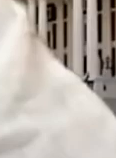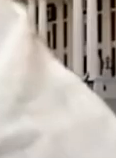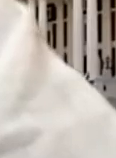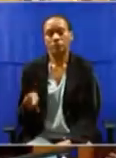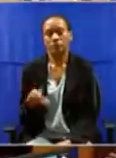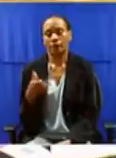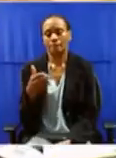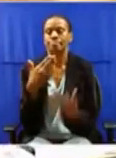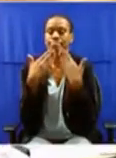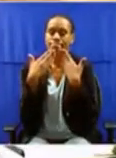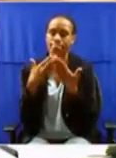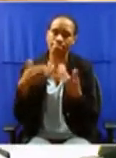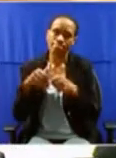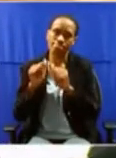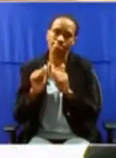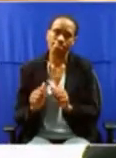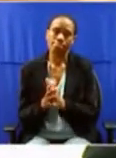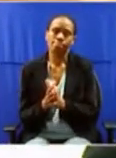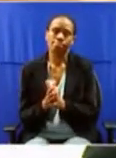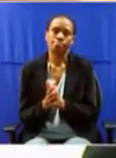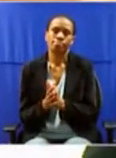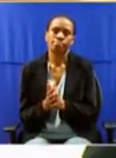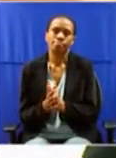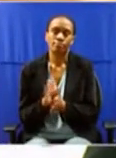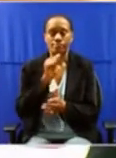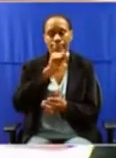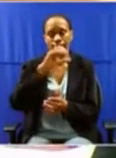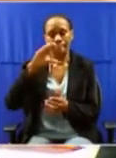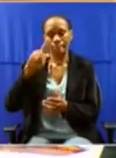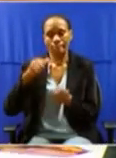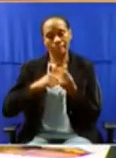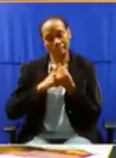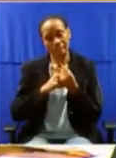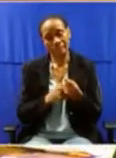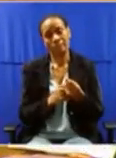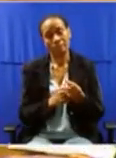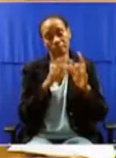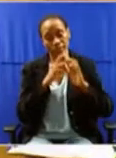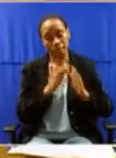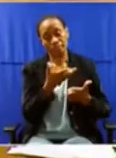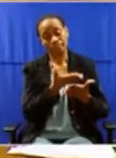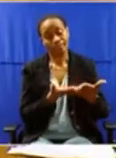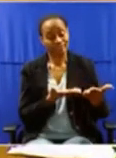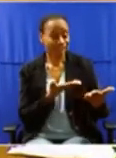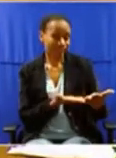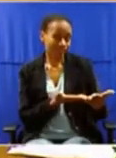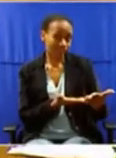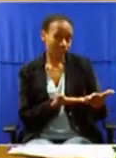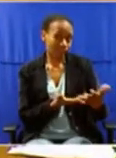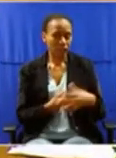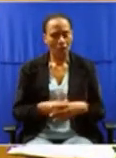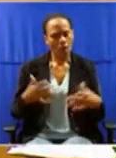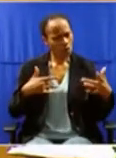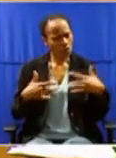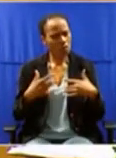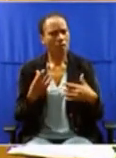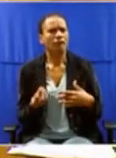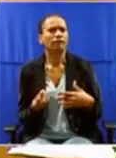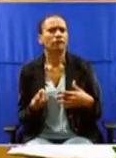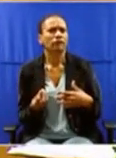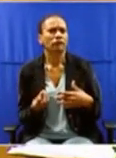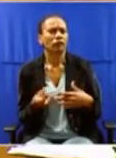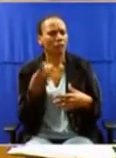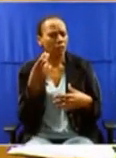Thank you, House Chair. House Chair, the ACDP supports this report and shares the deep concerns that are highlighted